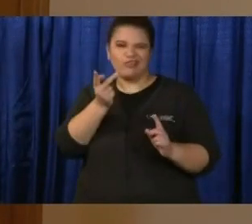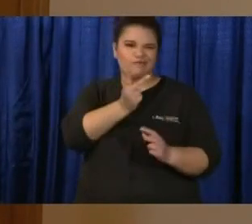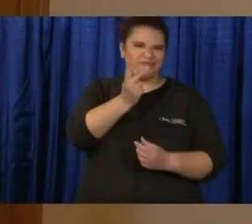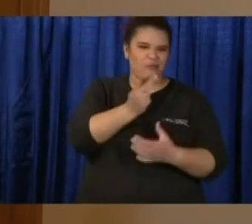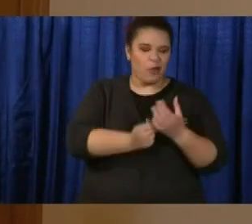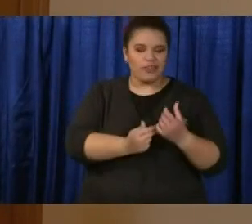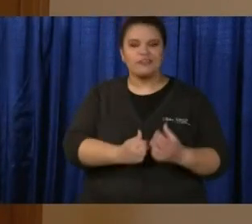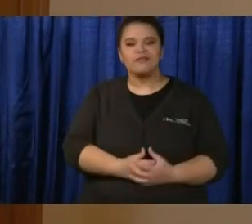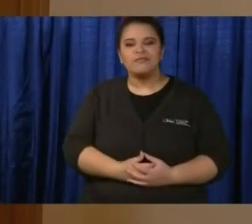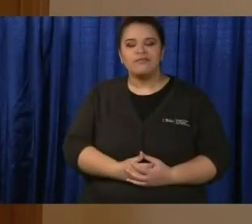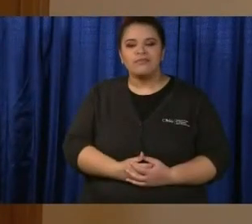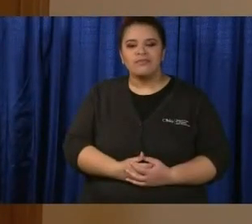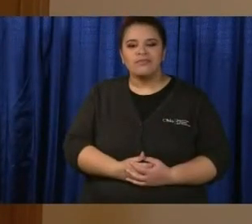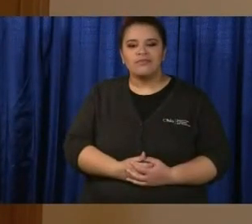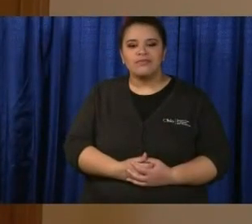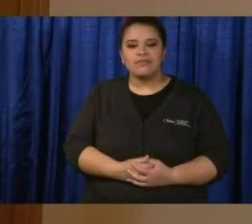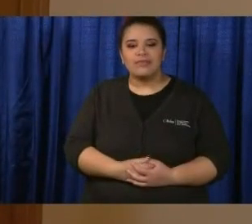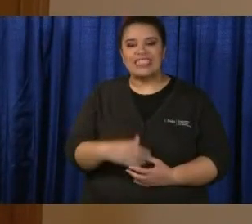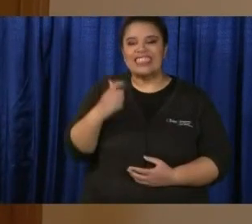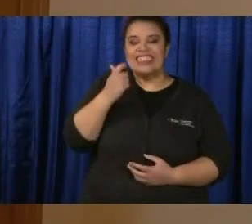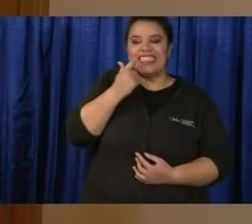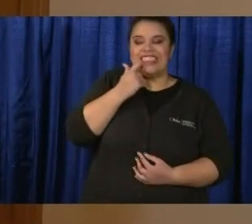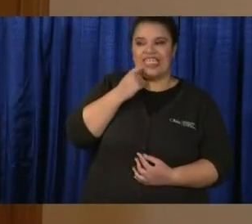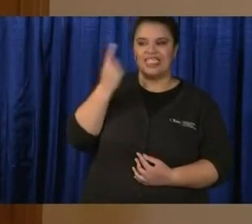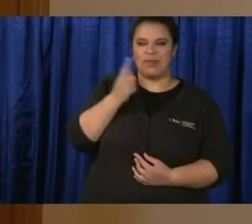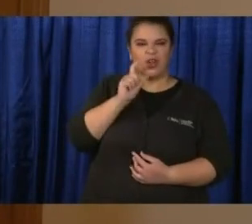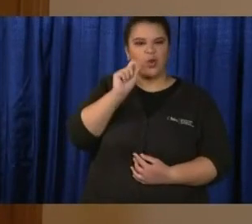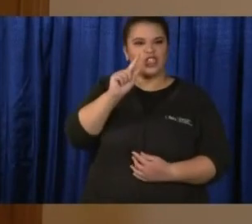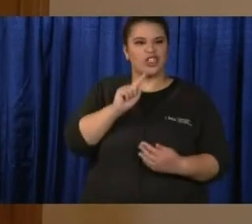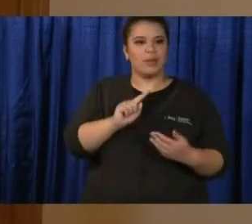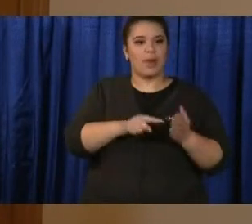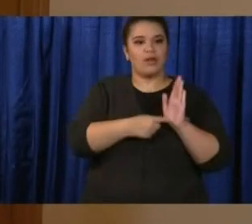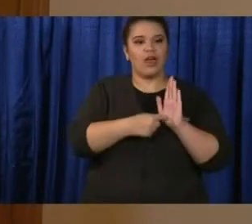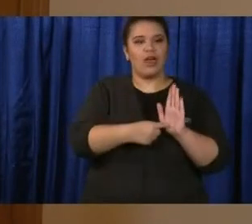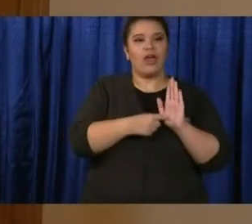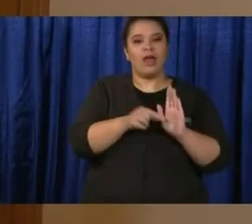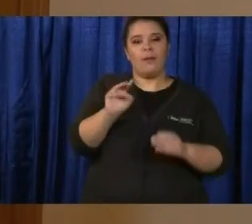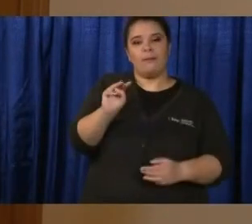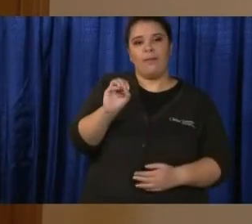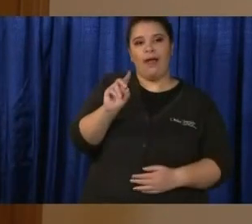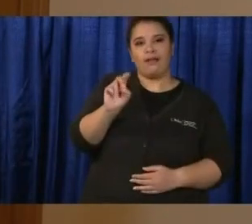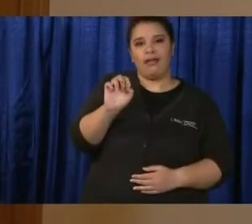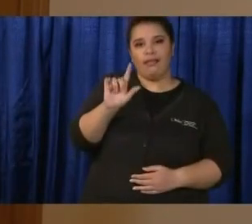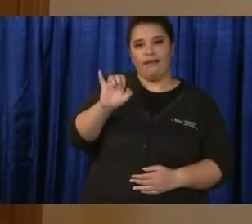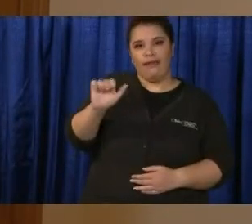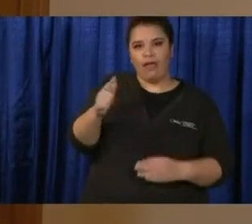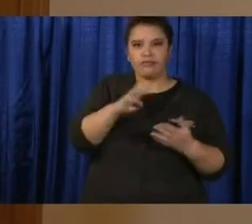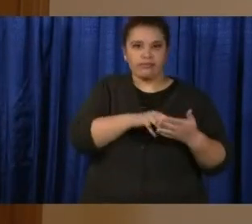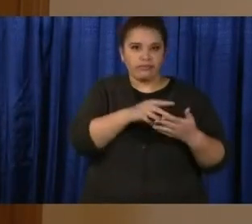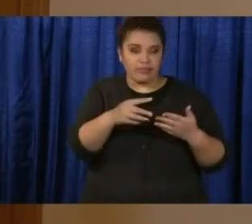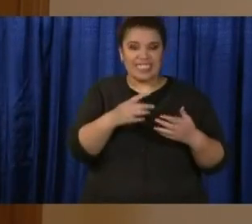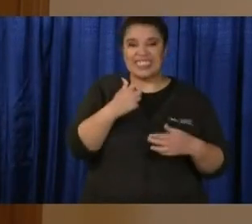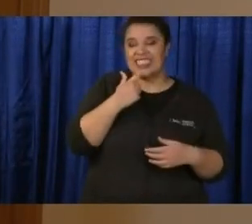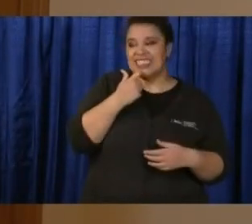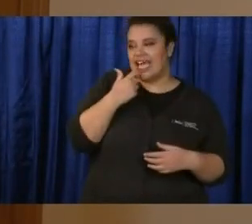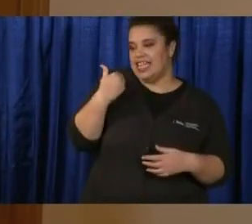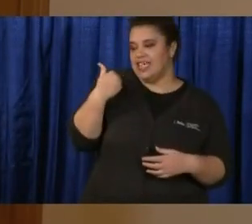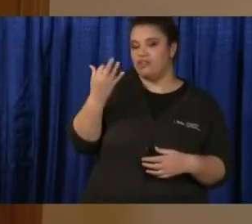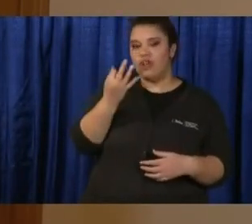Following up on the question about modeling, last Friday the CEO of the Cleveland Clinic said on